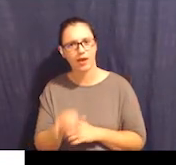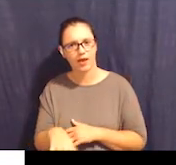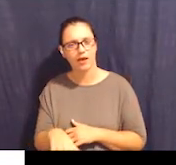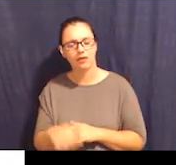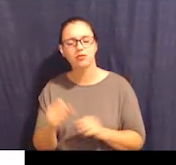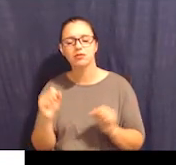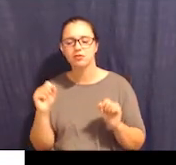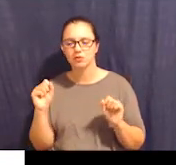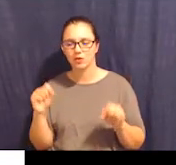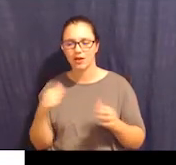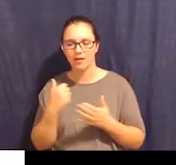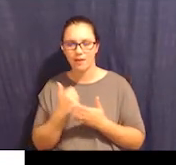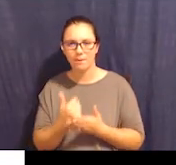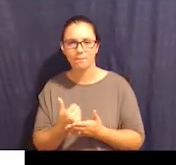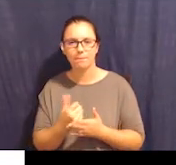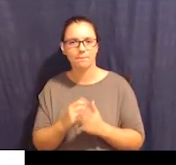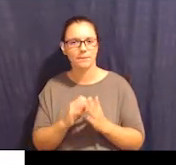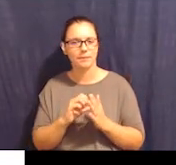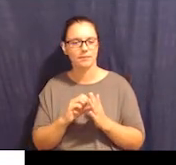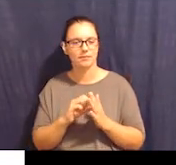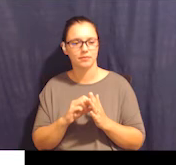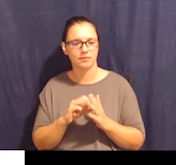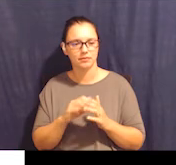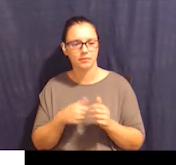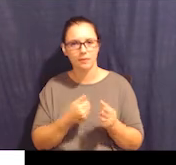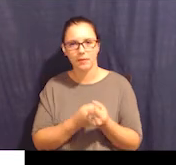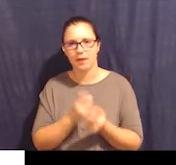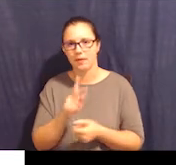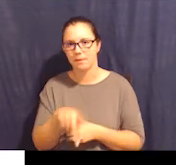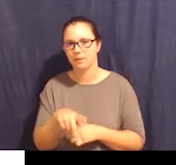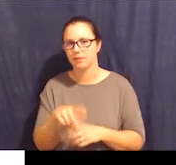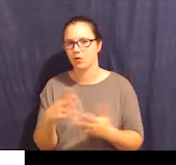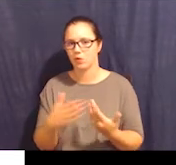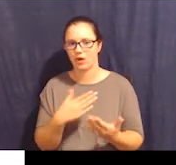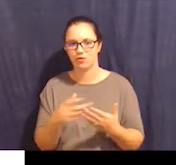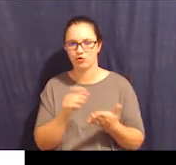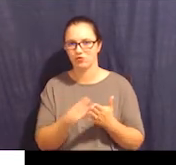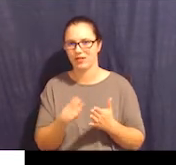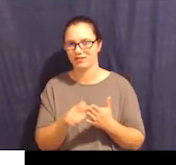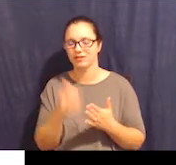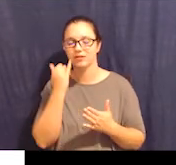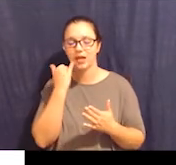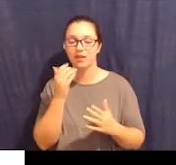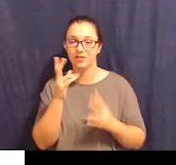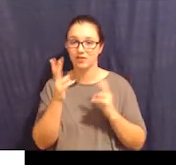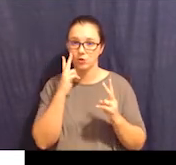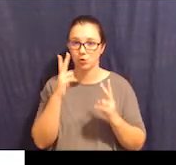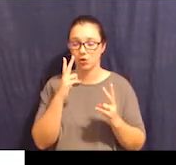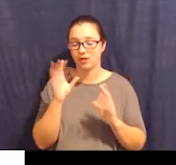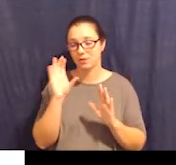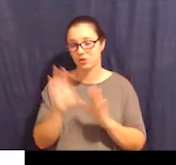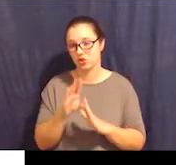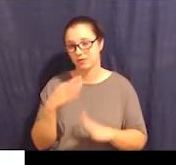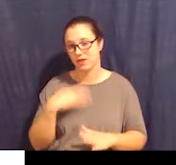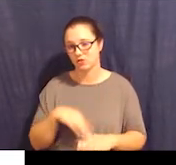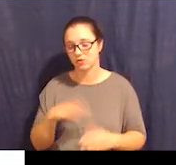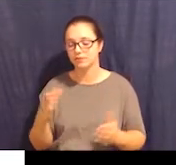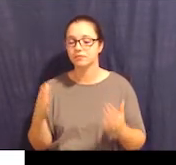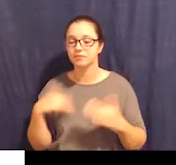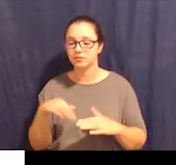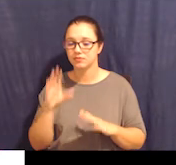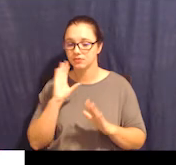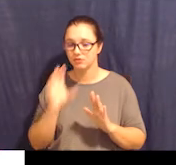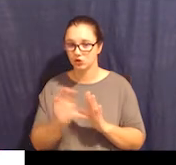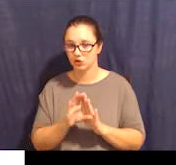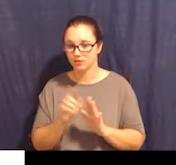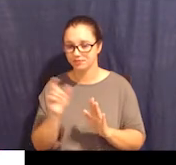client for whom visual images are beneficial. The next picture that we see is of a person who is